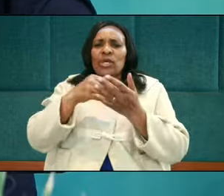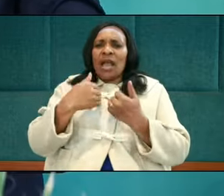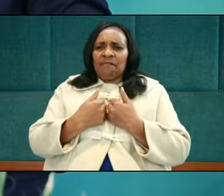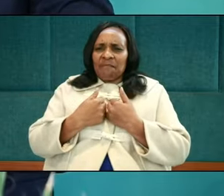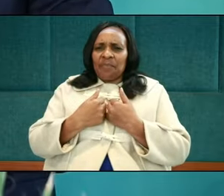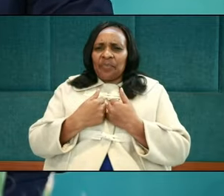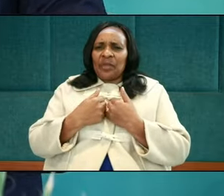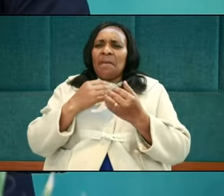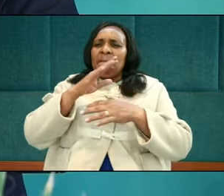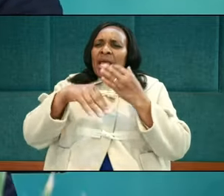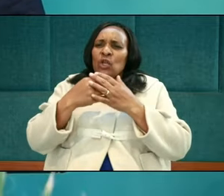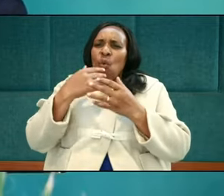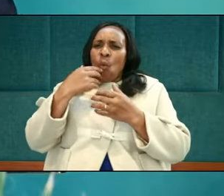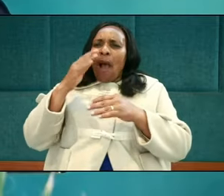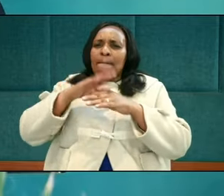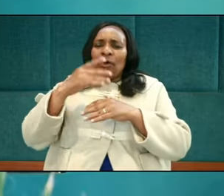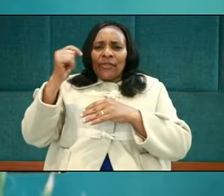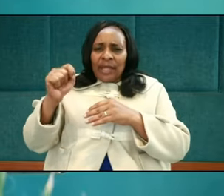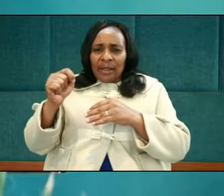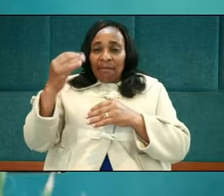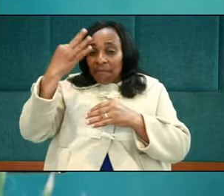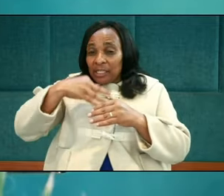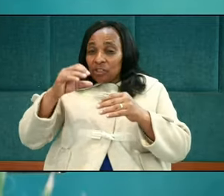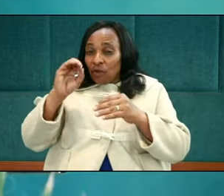which were upon the face of the earth.